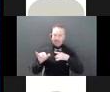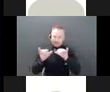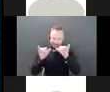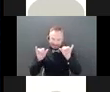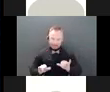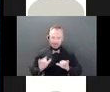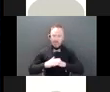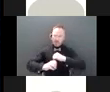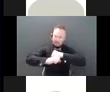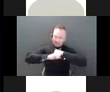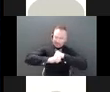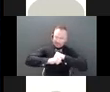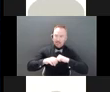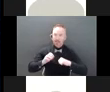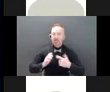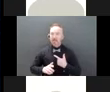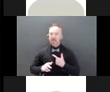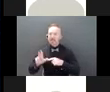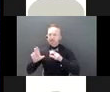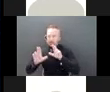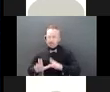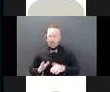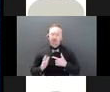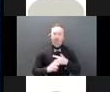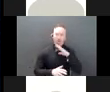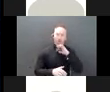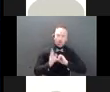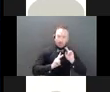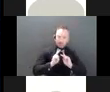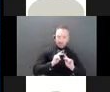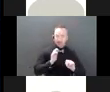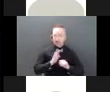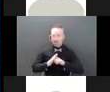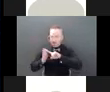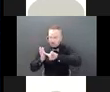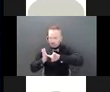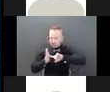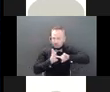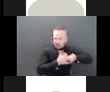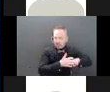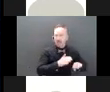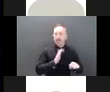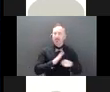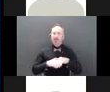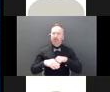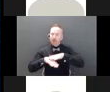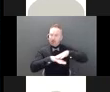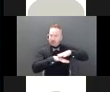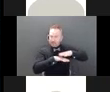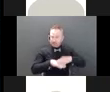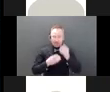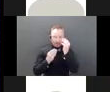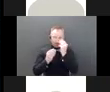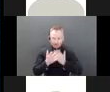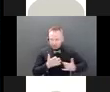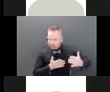in developing this framework, we engaged in extensive research and stakeholder consultations, which revealed a number of important